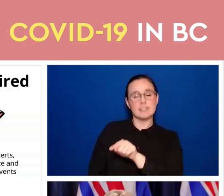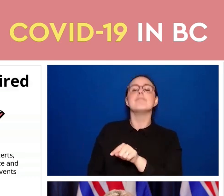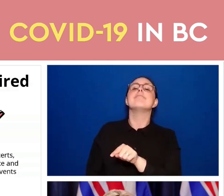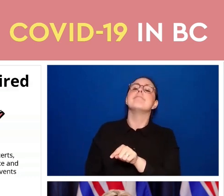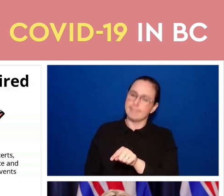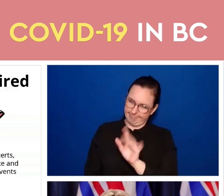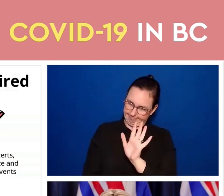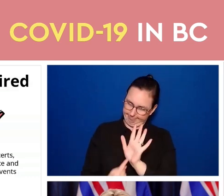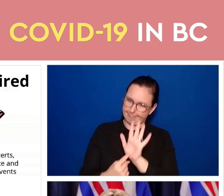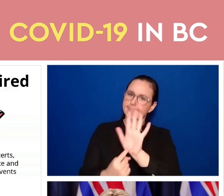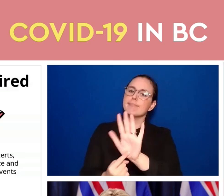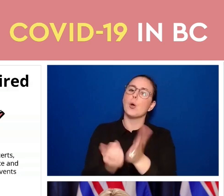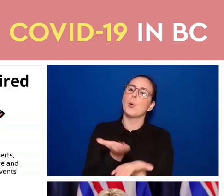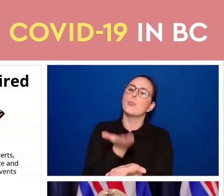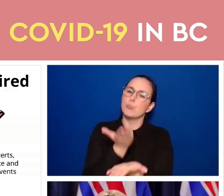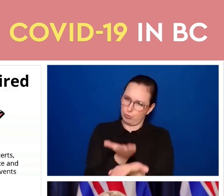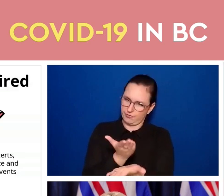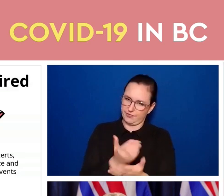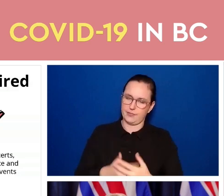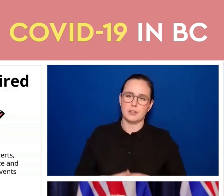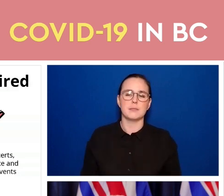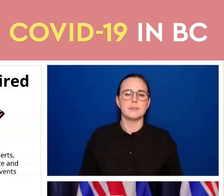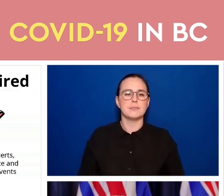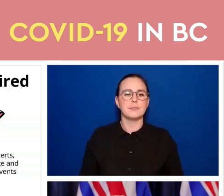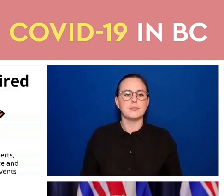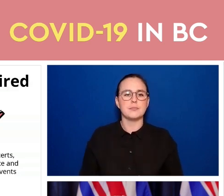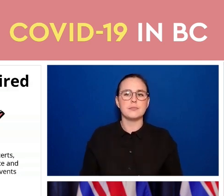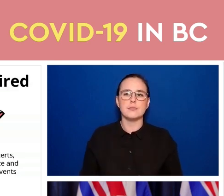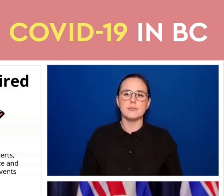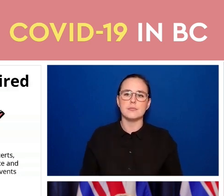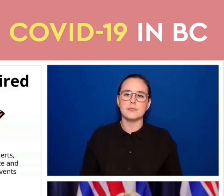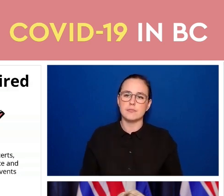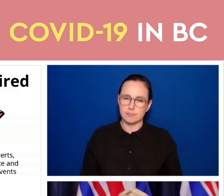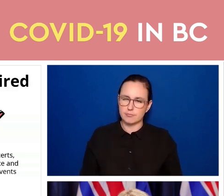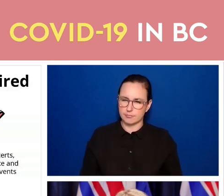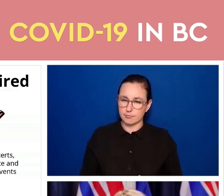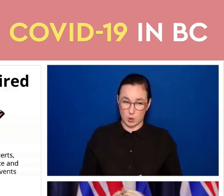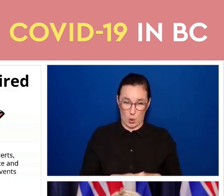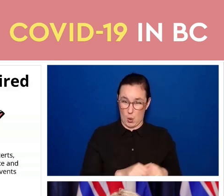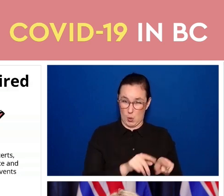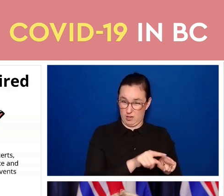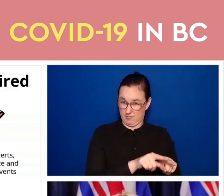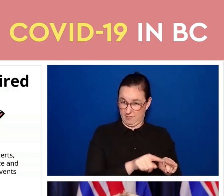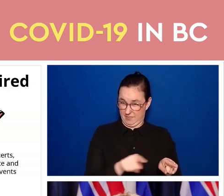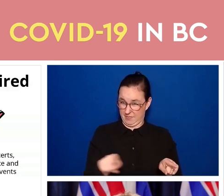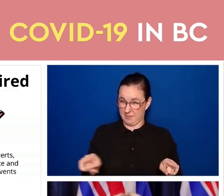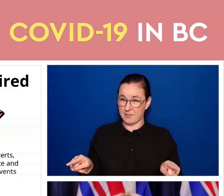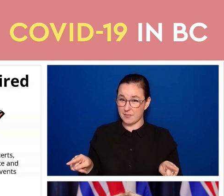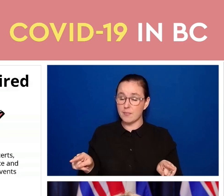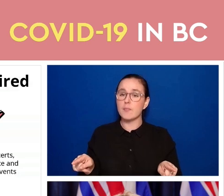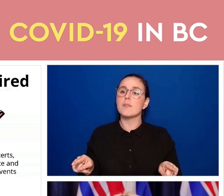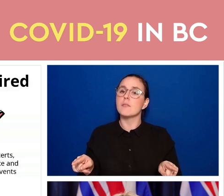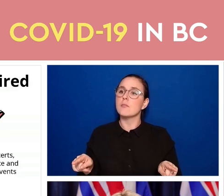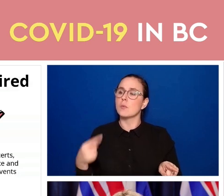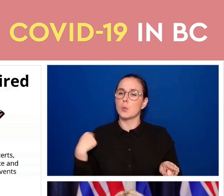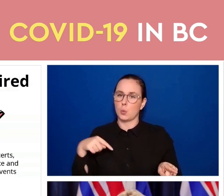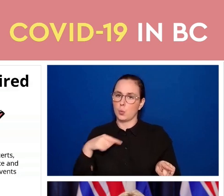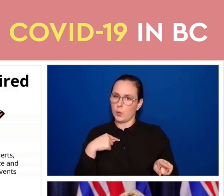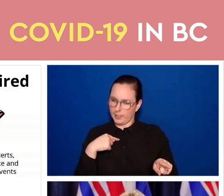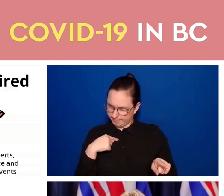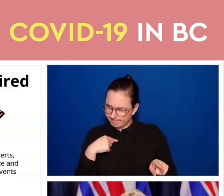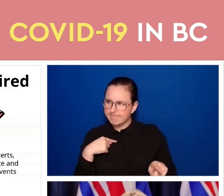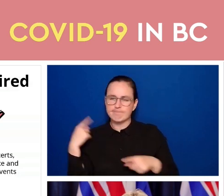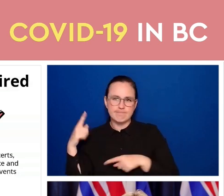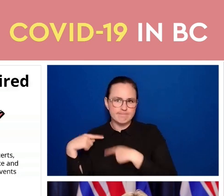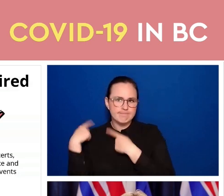vaccination to attend those safely. As you can see, with all of these, we've learned other ways of participating. So if